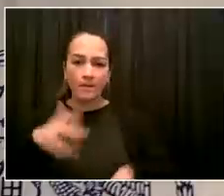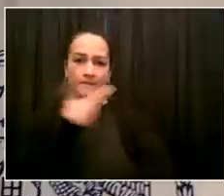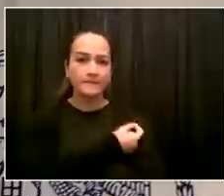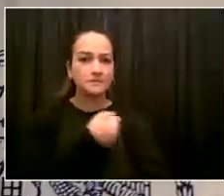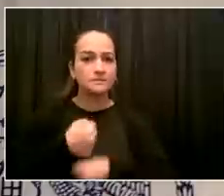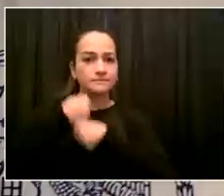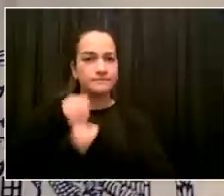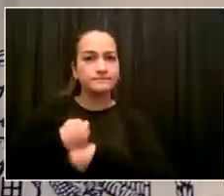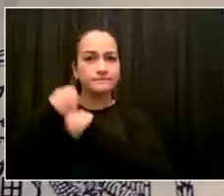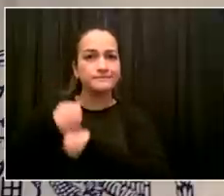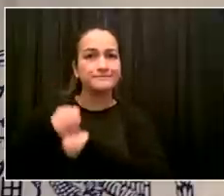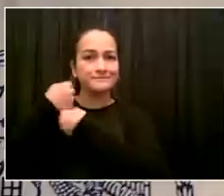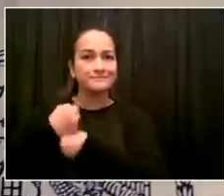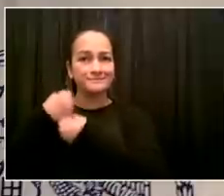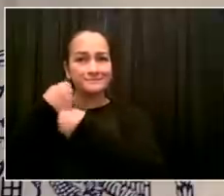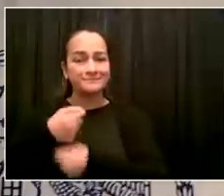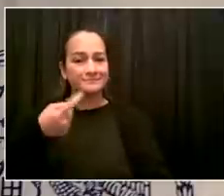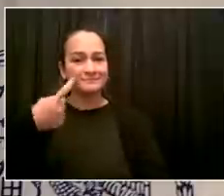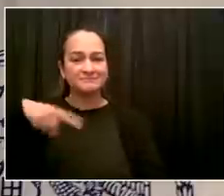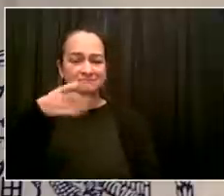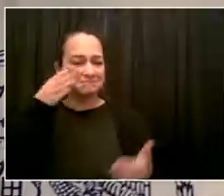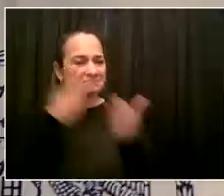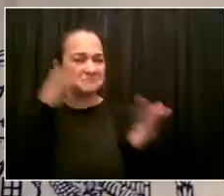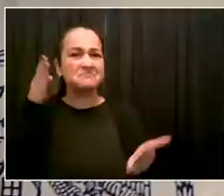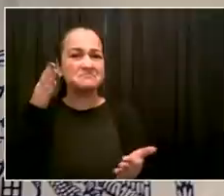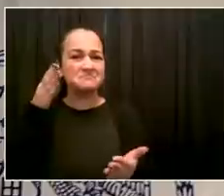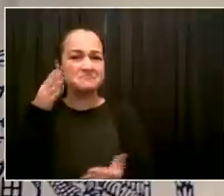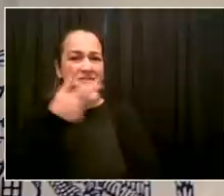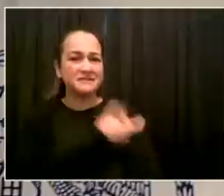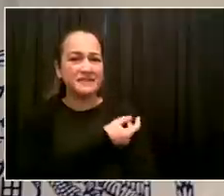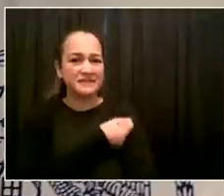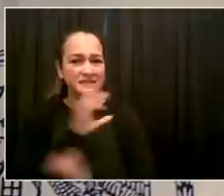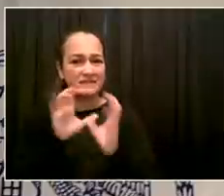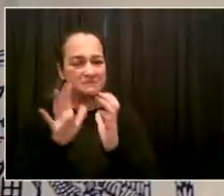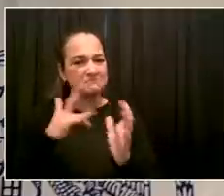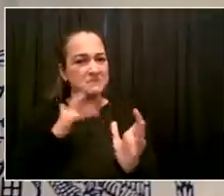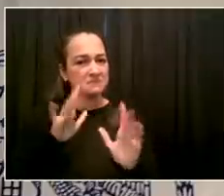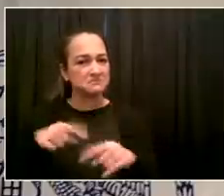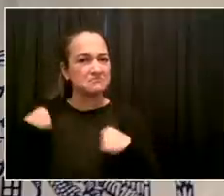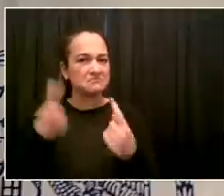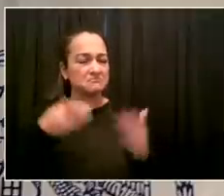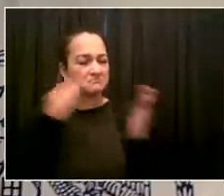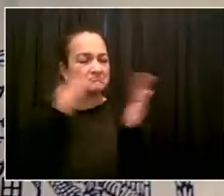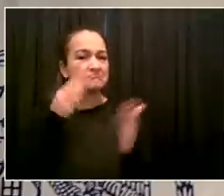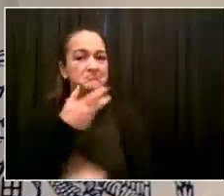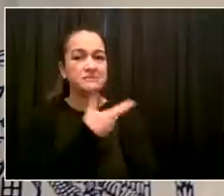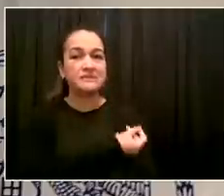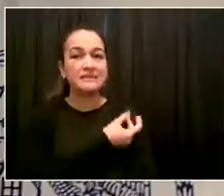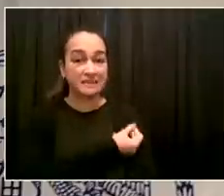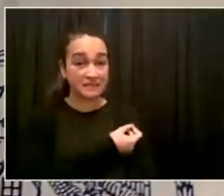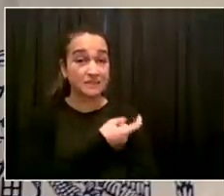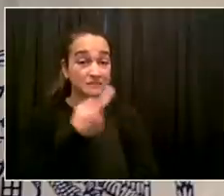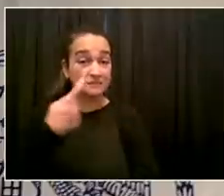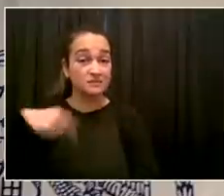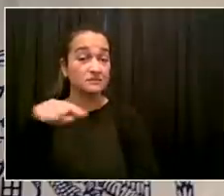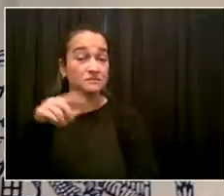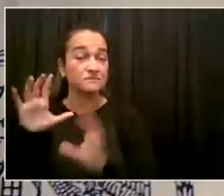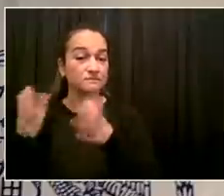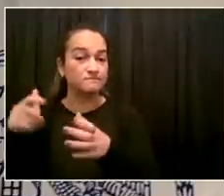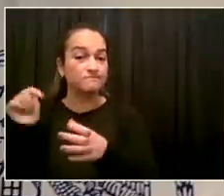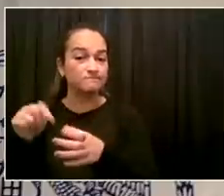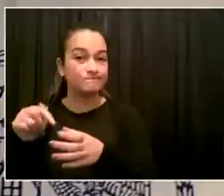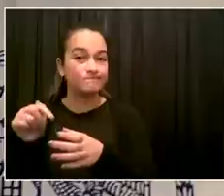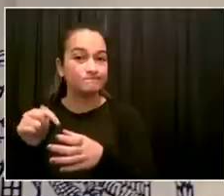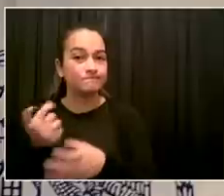do, if anything, about a culture of opposition to the vaccine on Staten Island and its schools there?